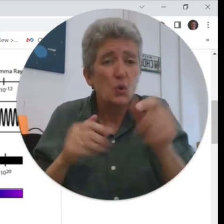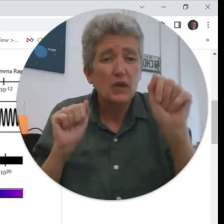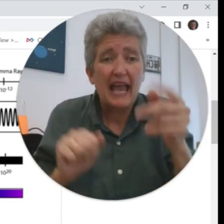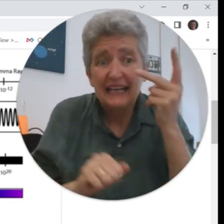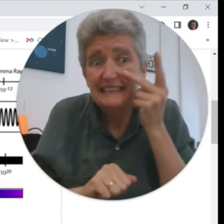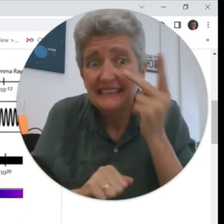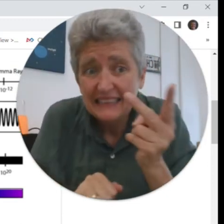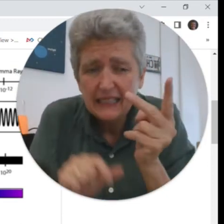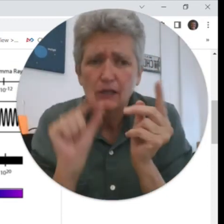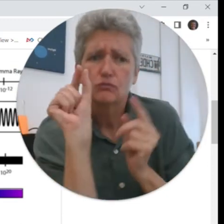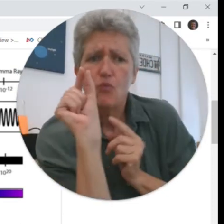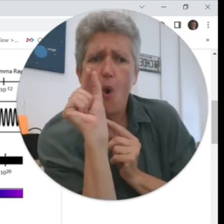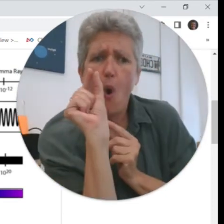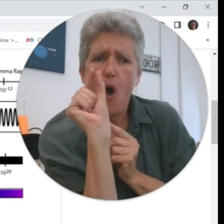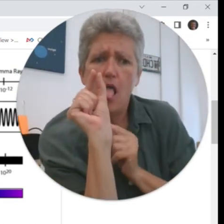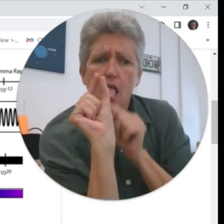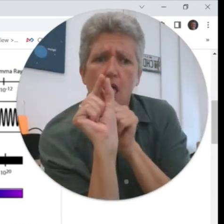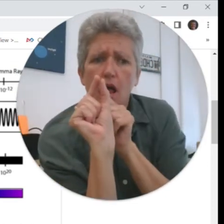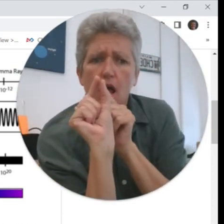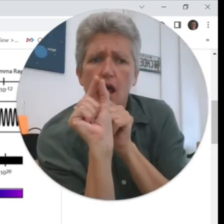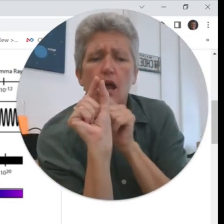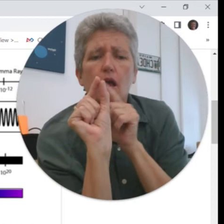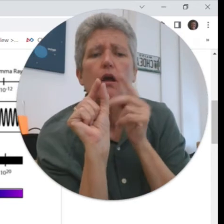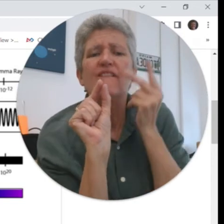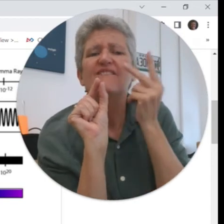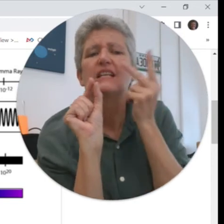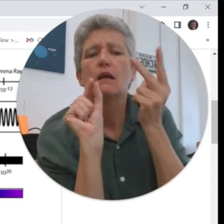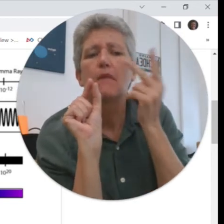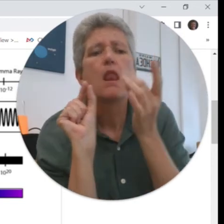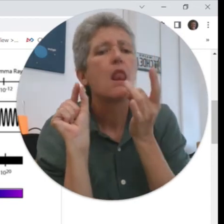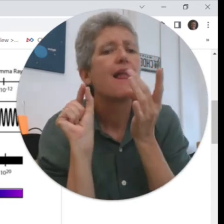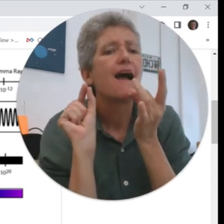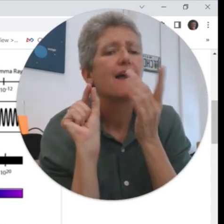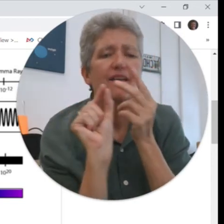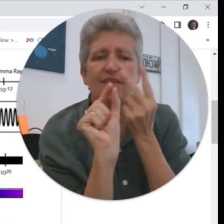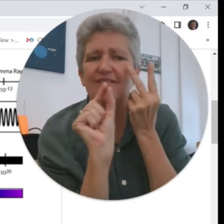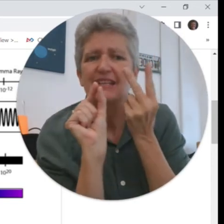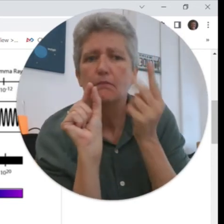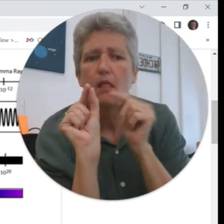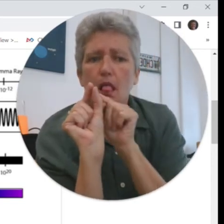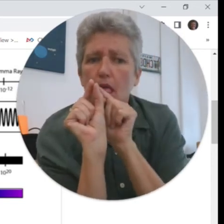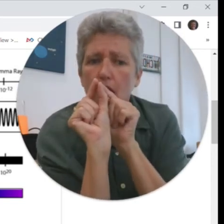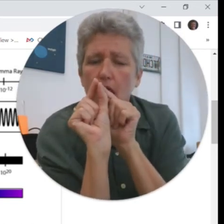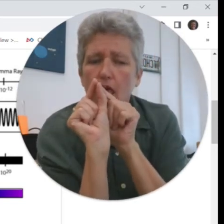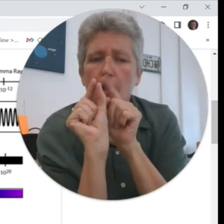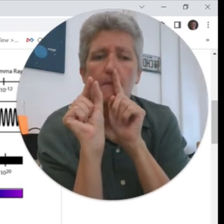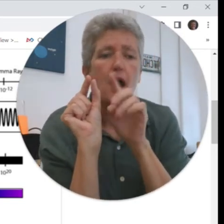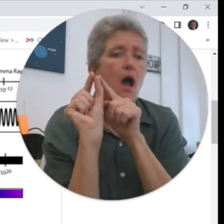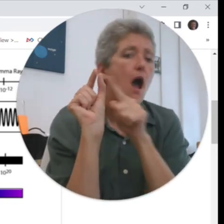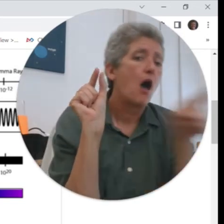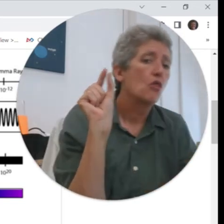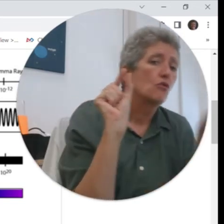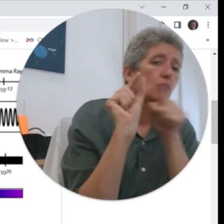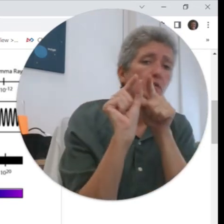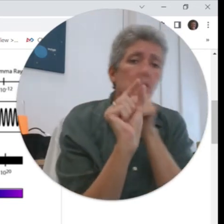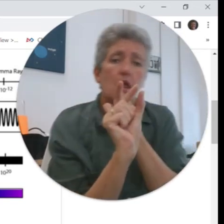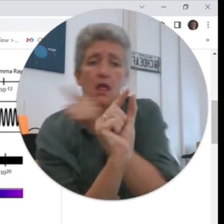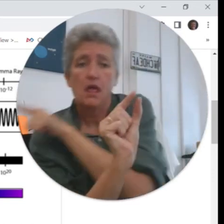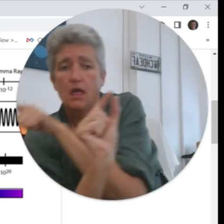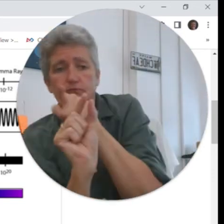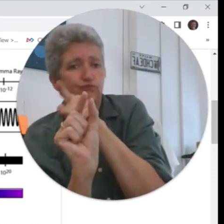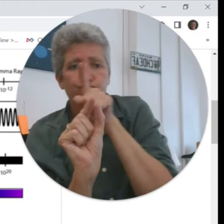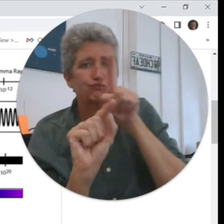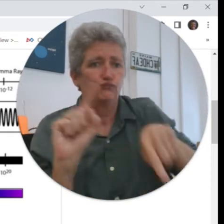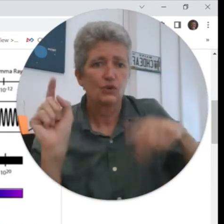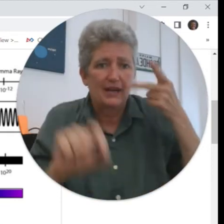kinds of waves along the spectrum the part that we can see the visible light it's actually really small